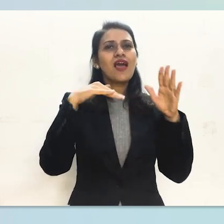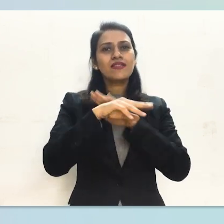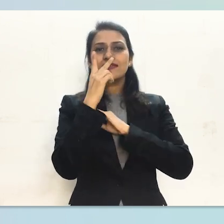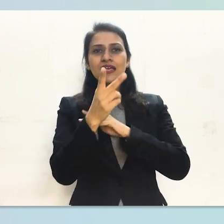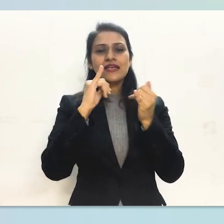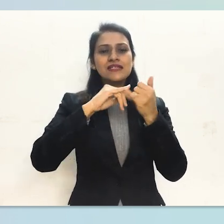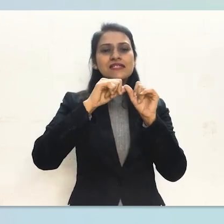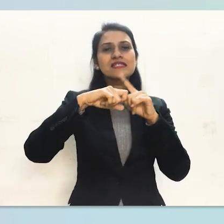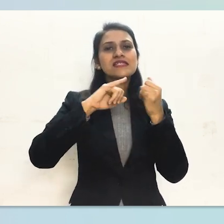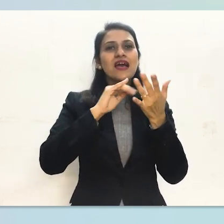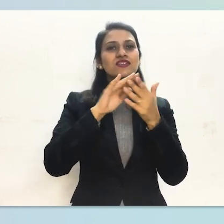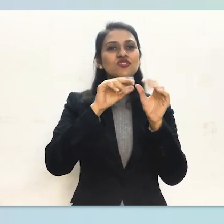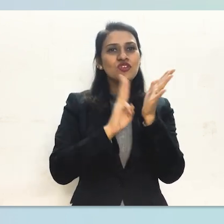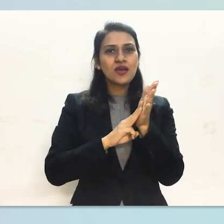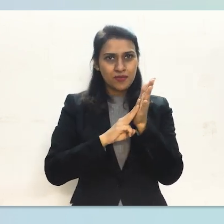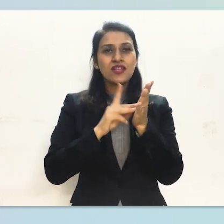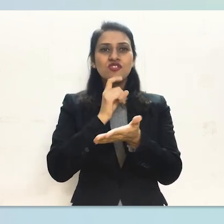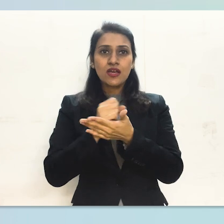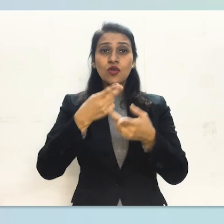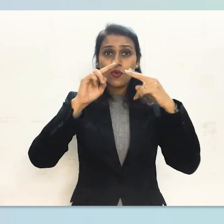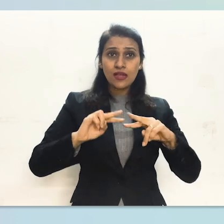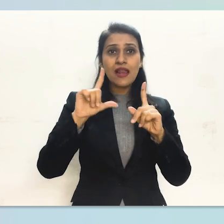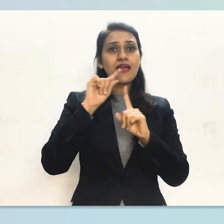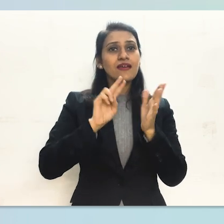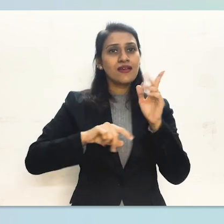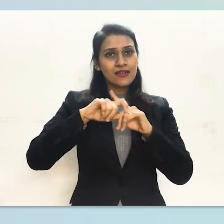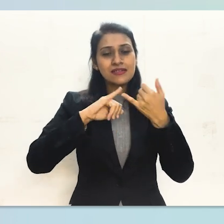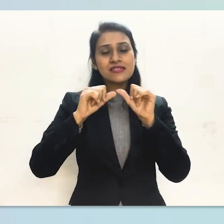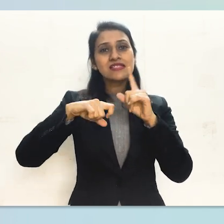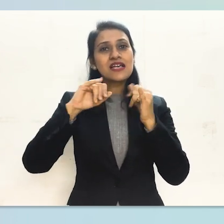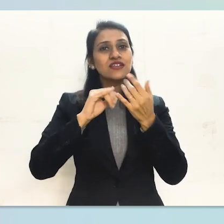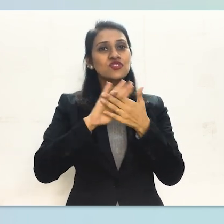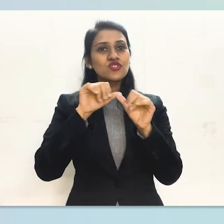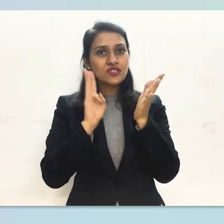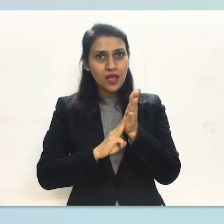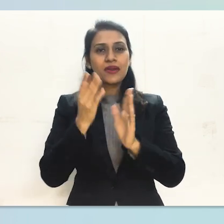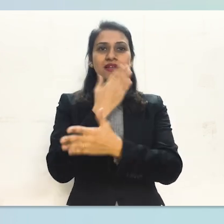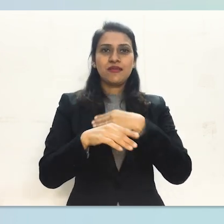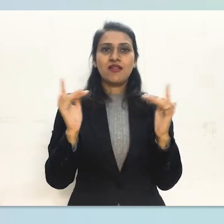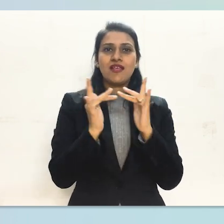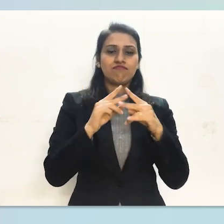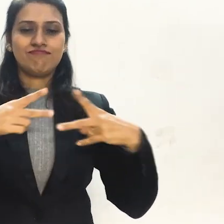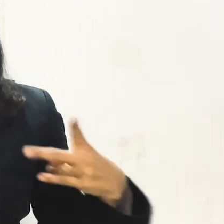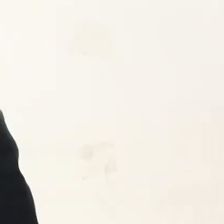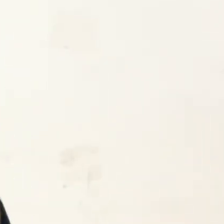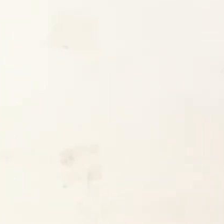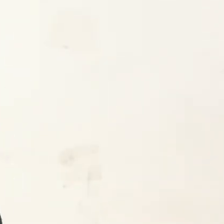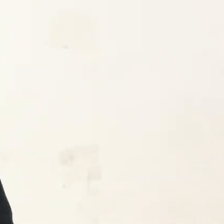We would like to thank Meta for supporting the campaign and for their curriculum on accessibility.